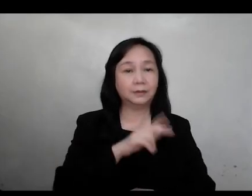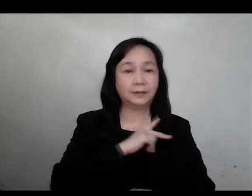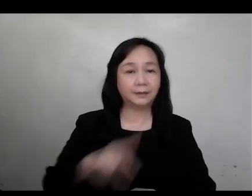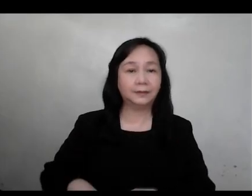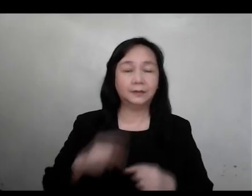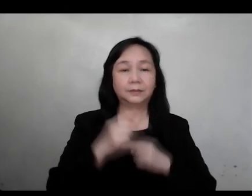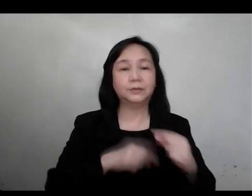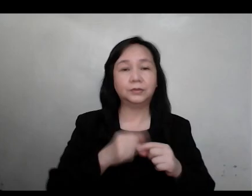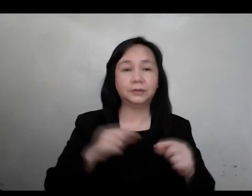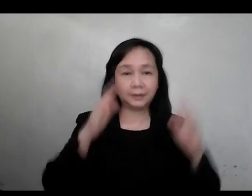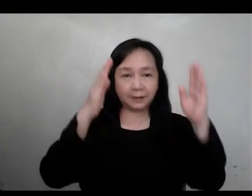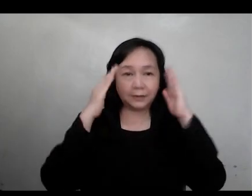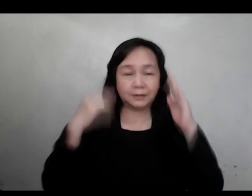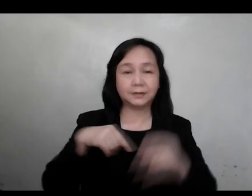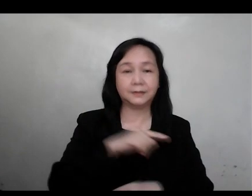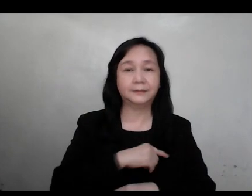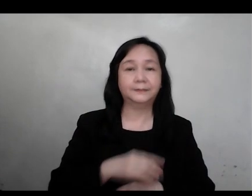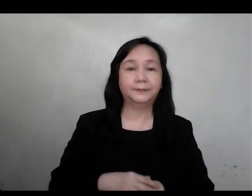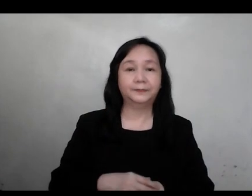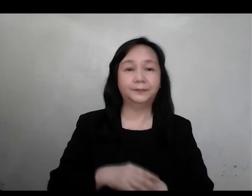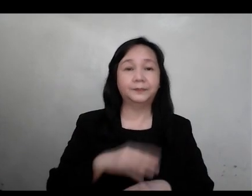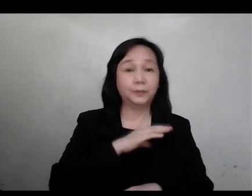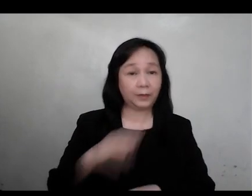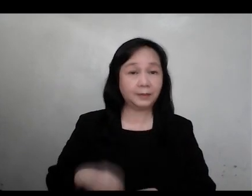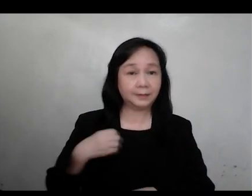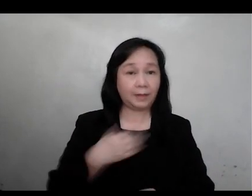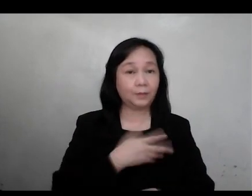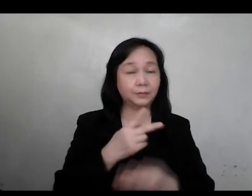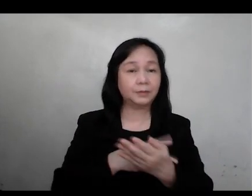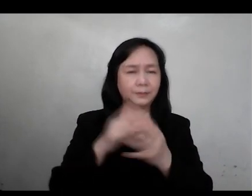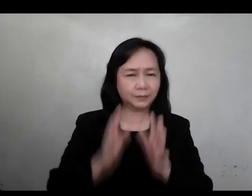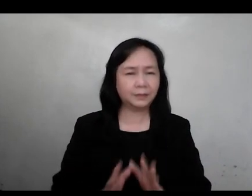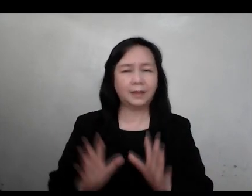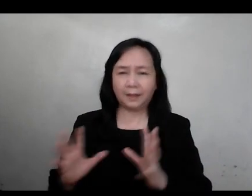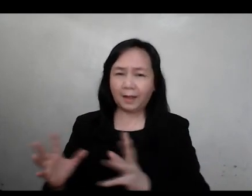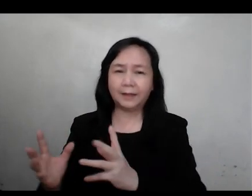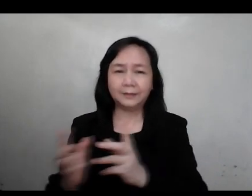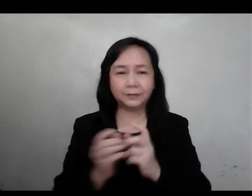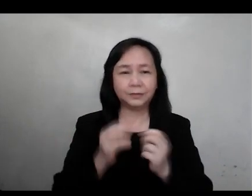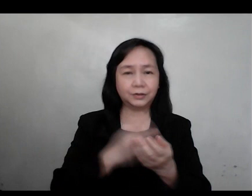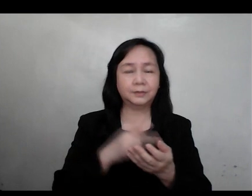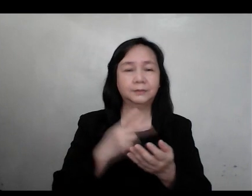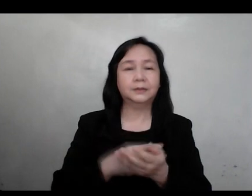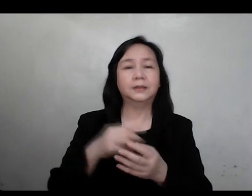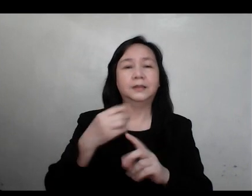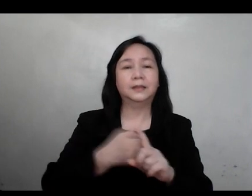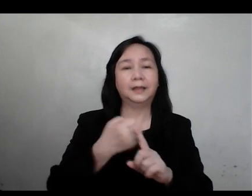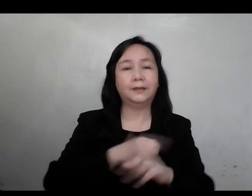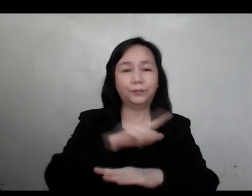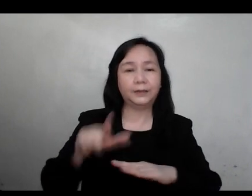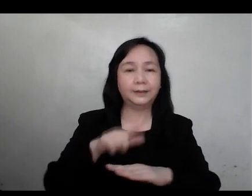graciously hear us. Christ our Shepherd, gather your sheep from every land into one